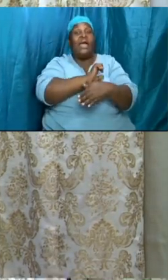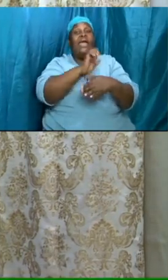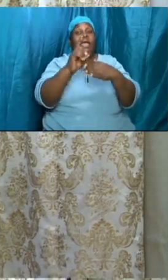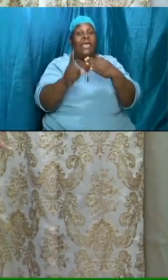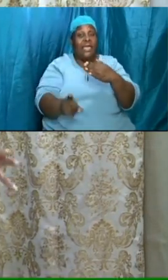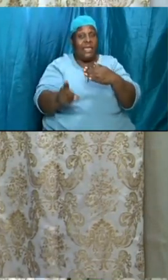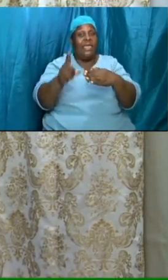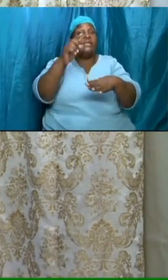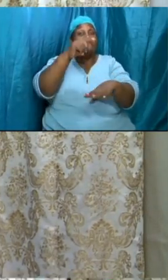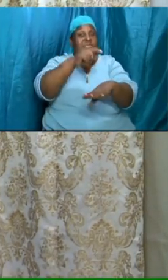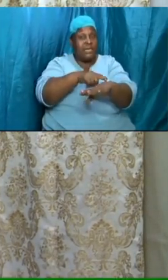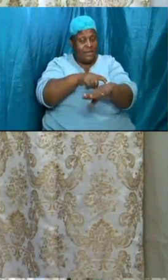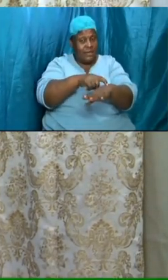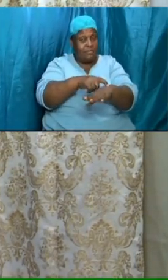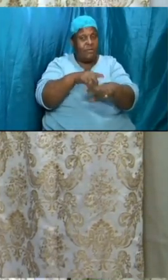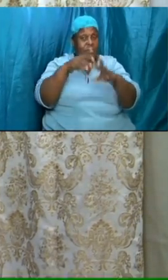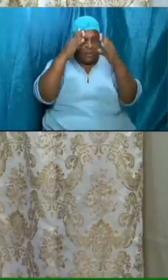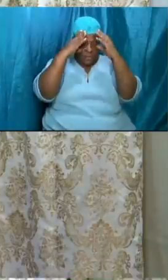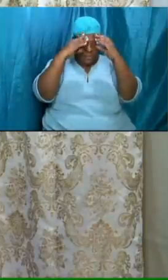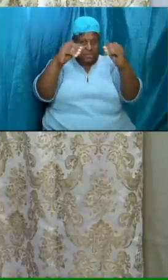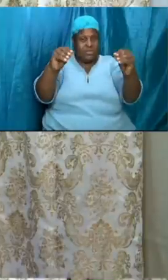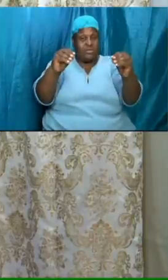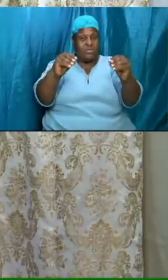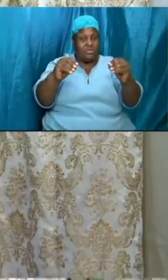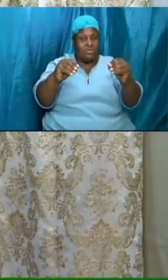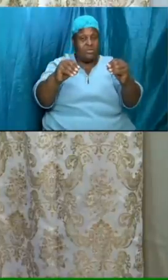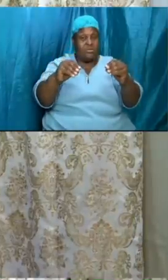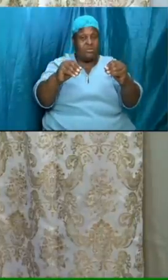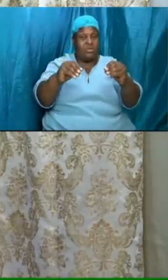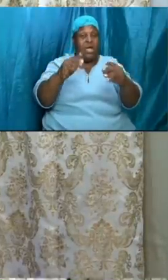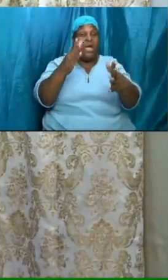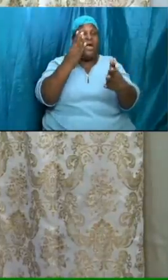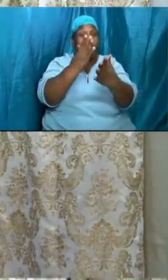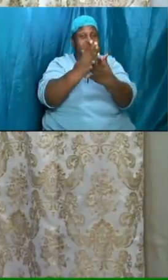pause right now prophecy teaching